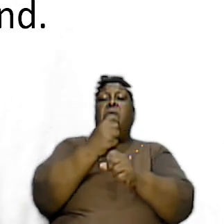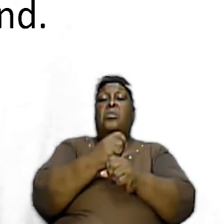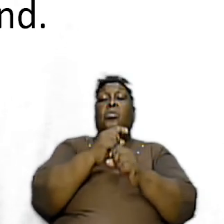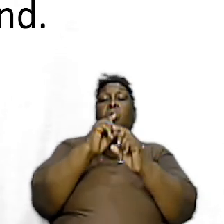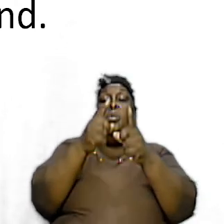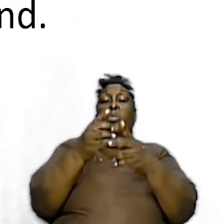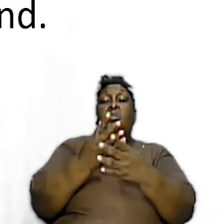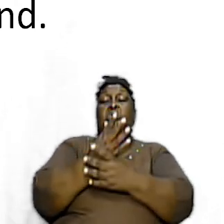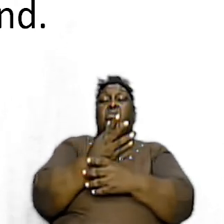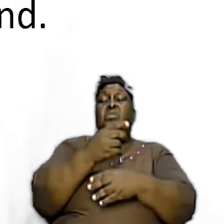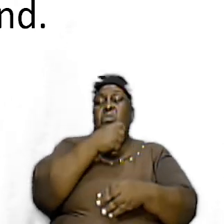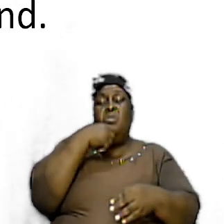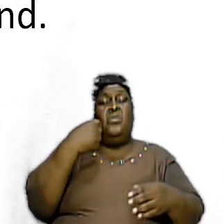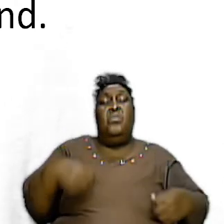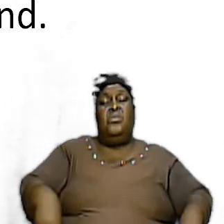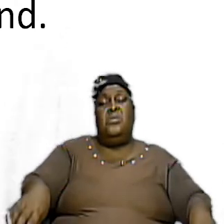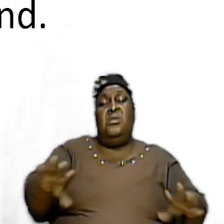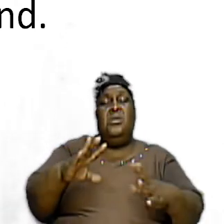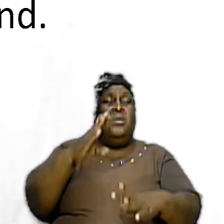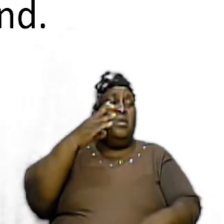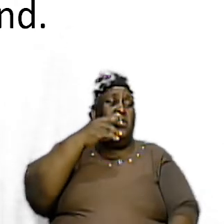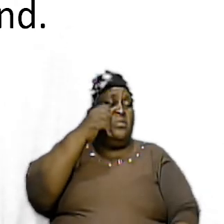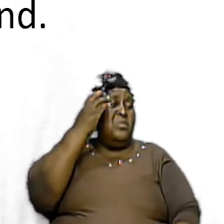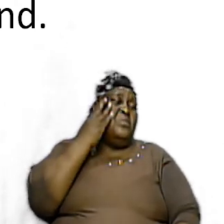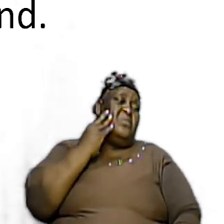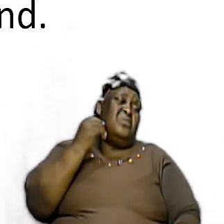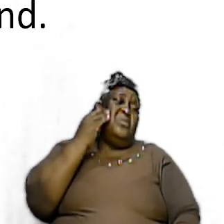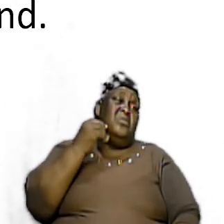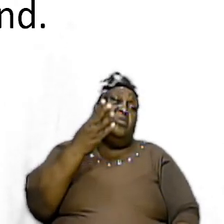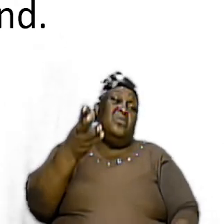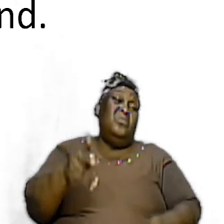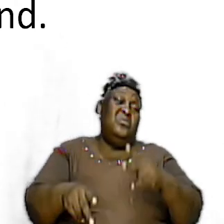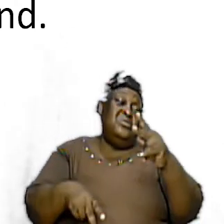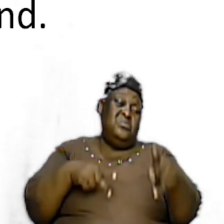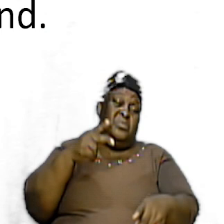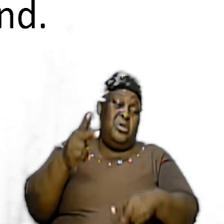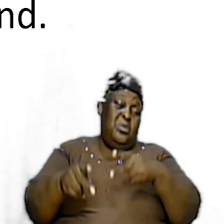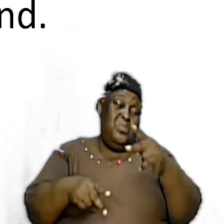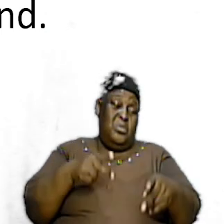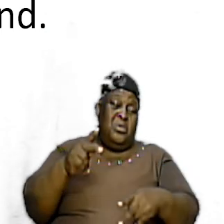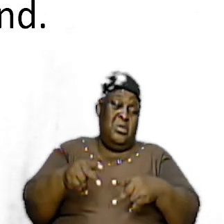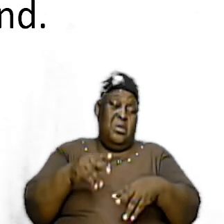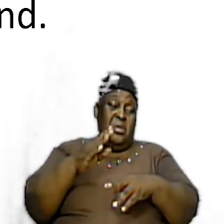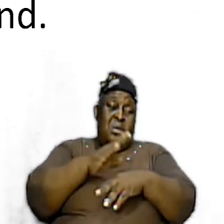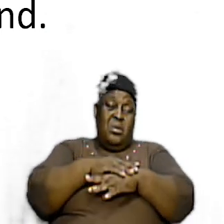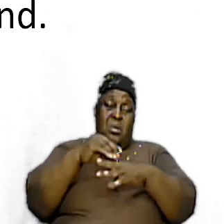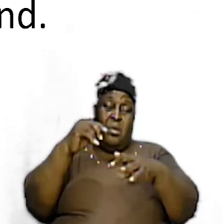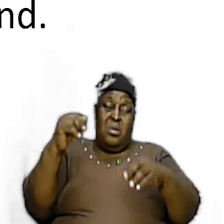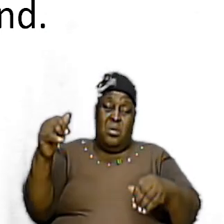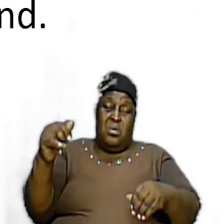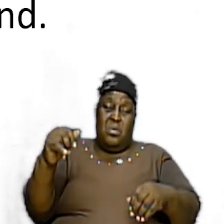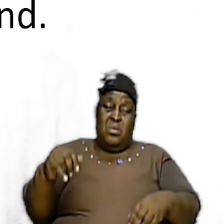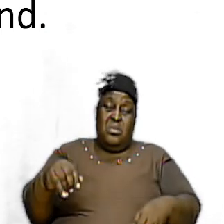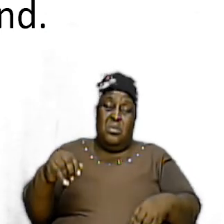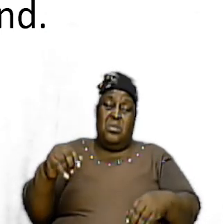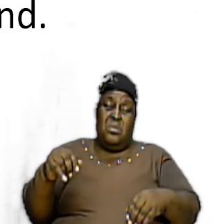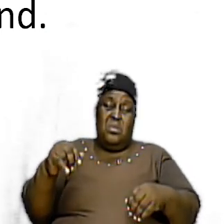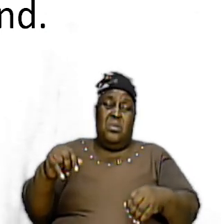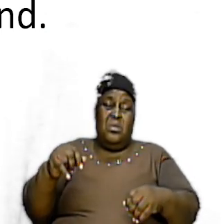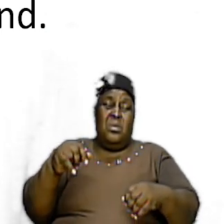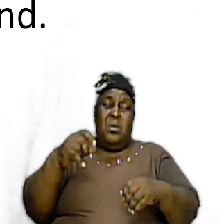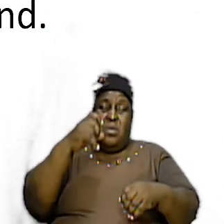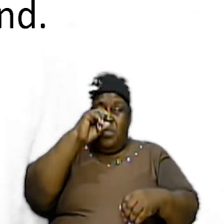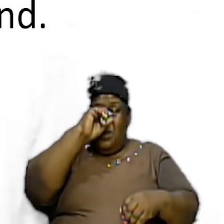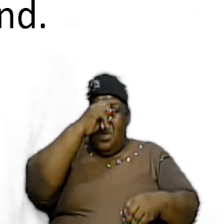through that wilderness experience it is those people that he called out of Egypt